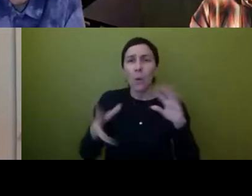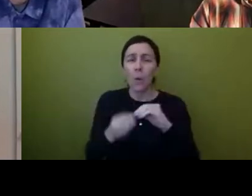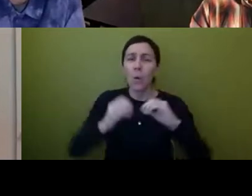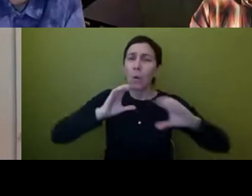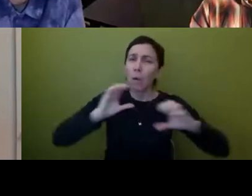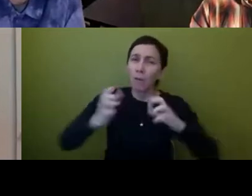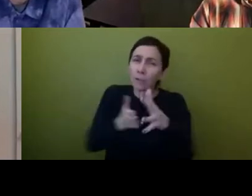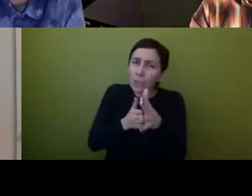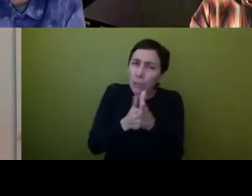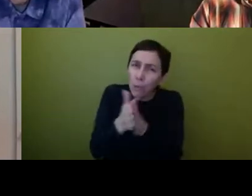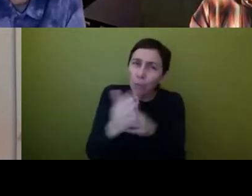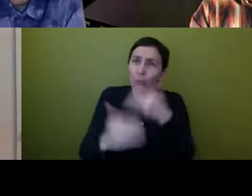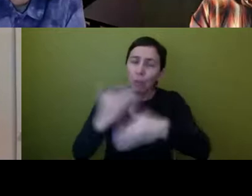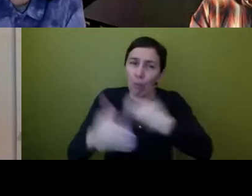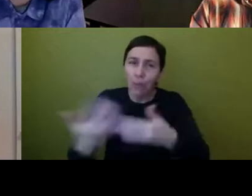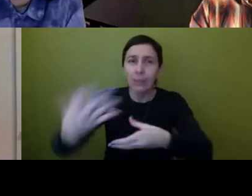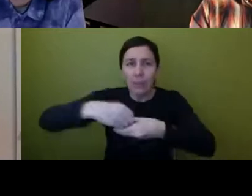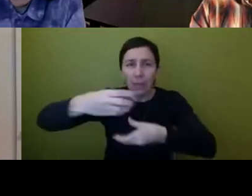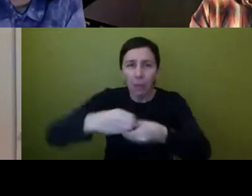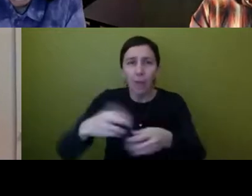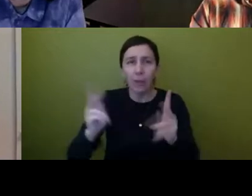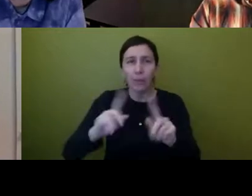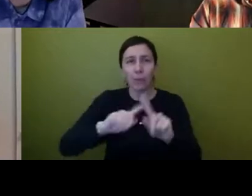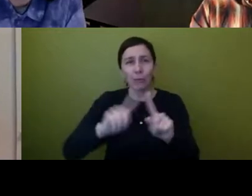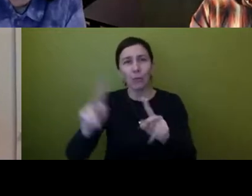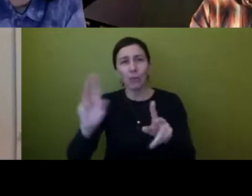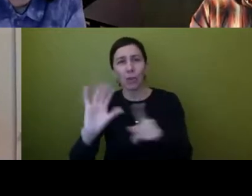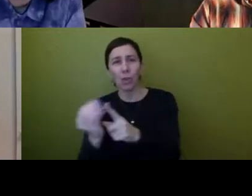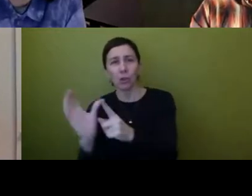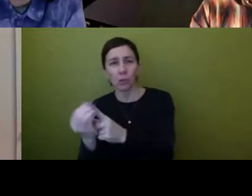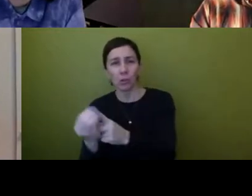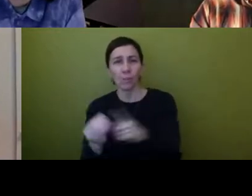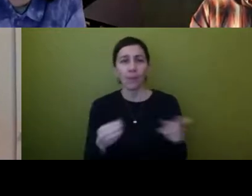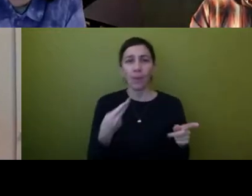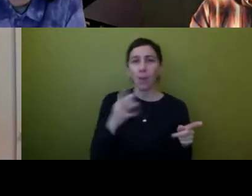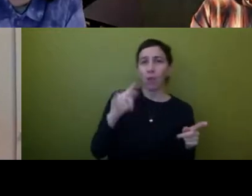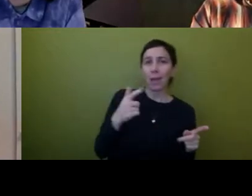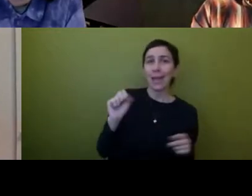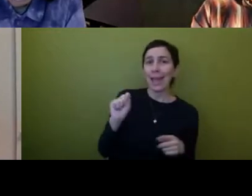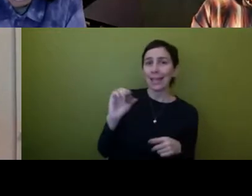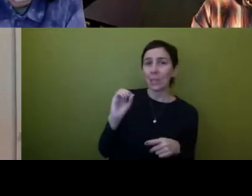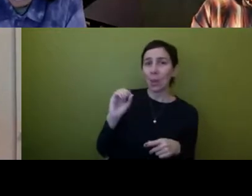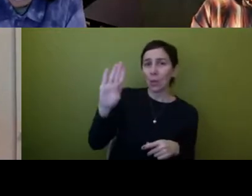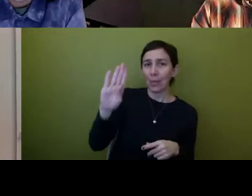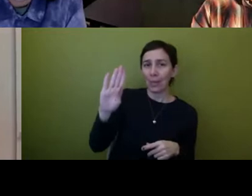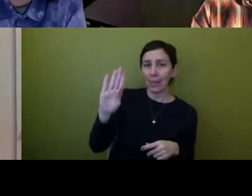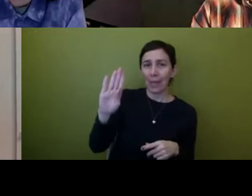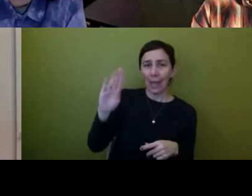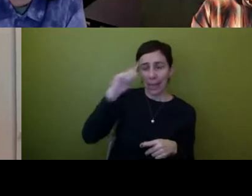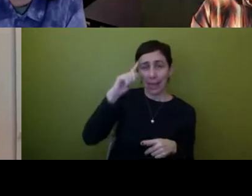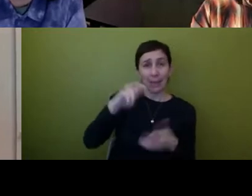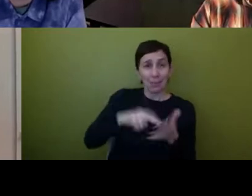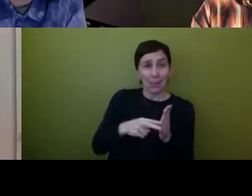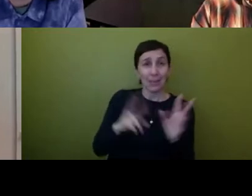holistic process i also want to mention for those who may not know sobs i believe says stood for sounds of brazil correct um